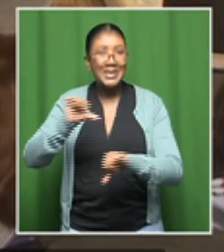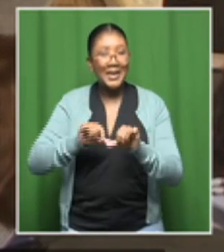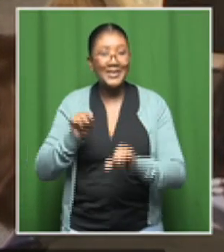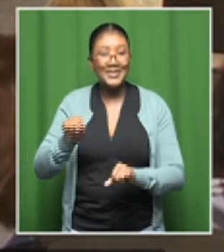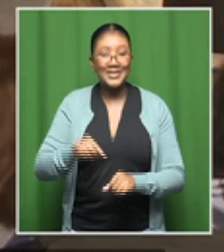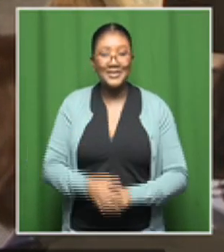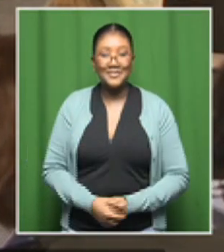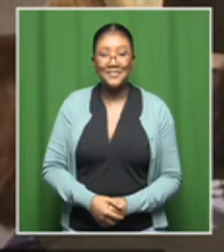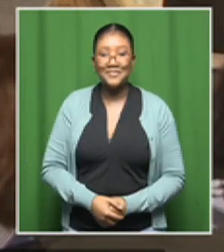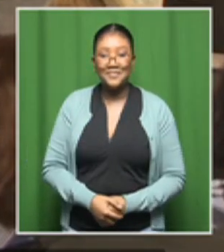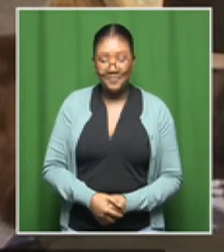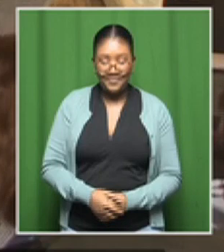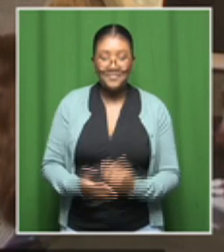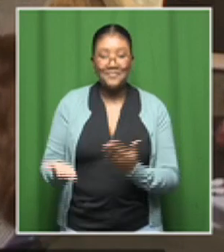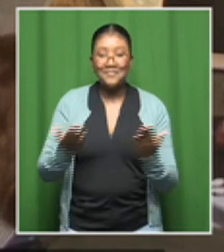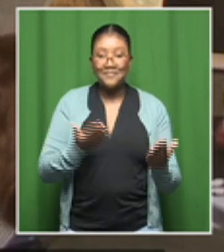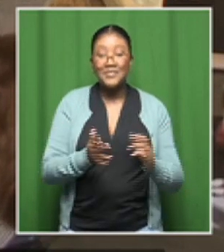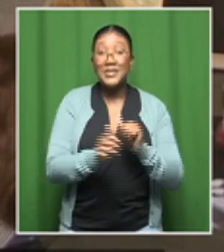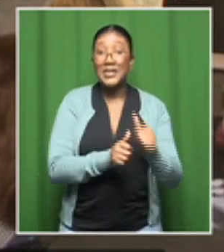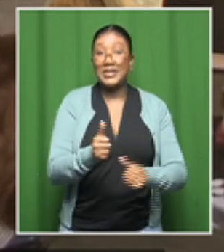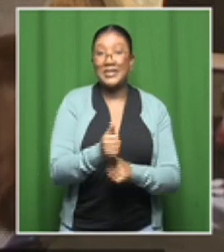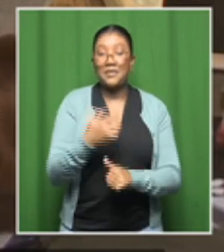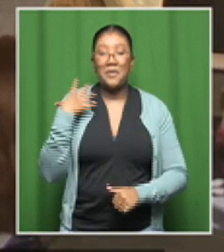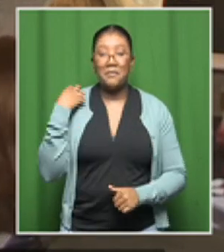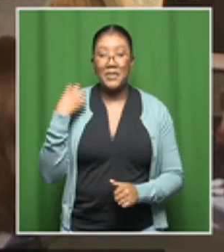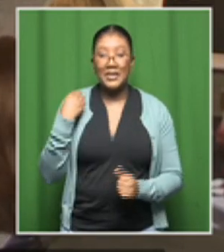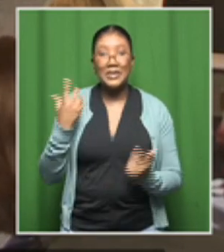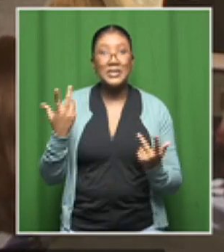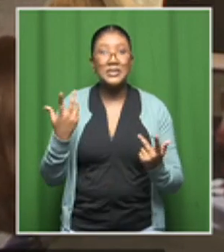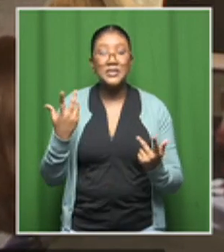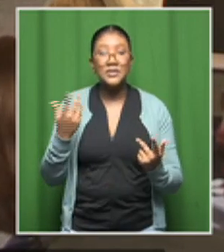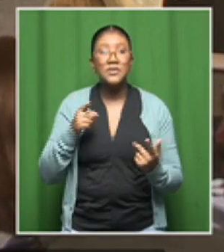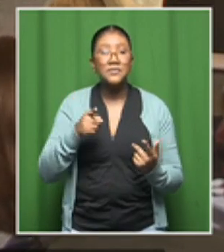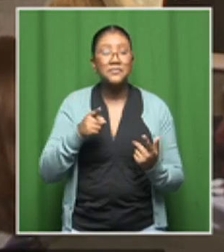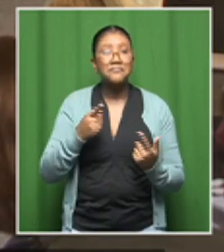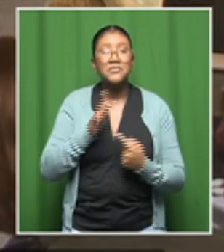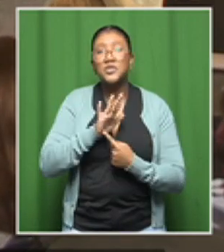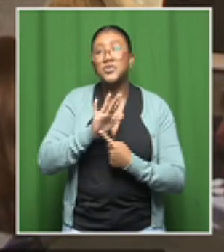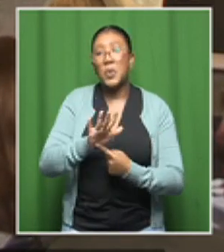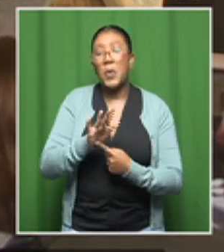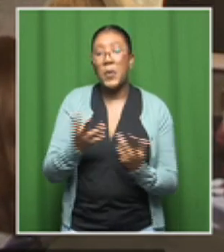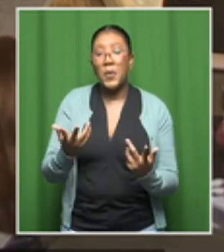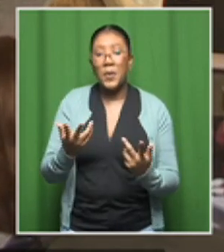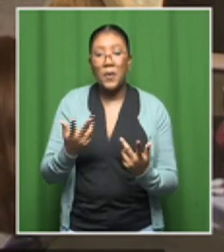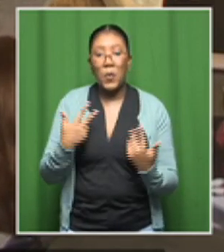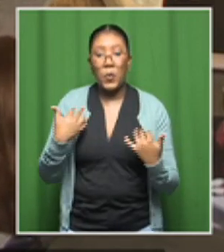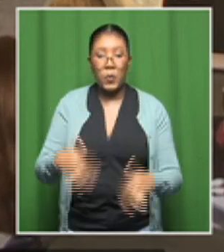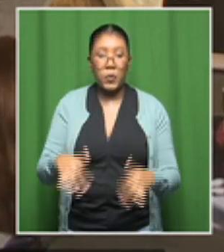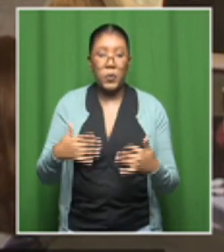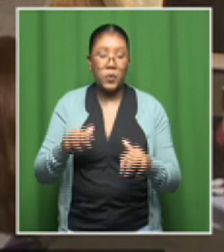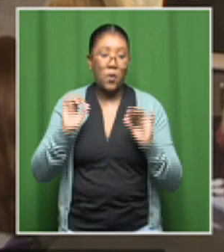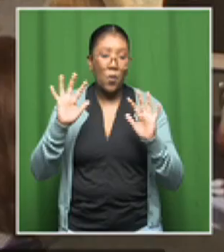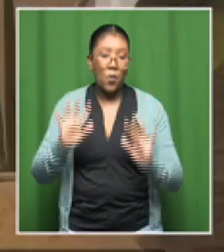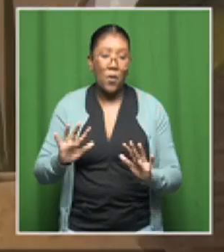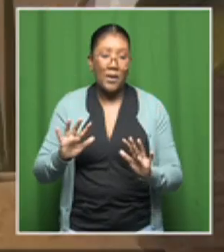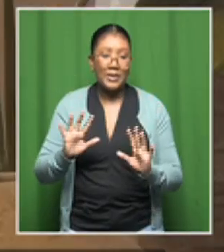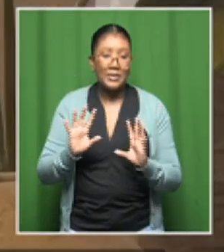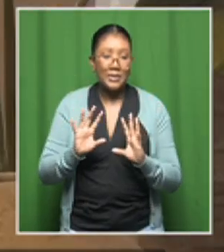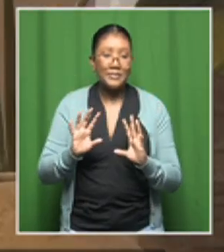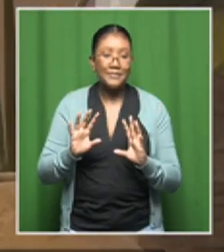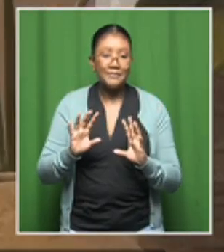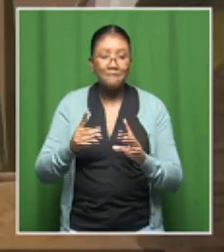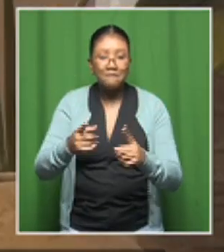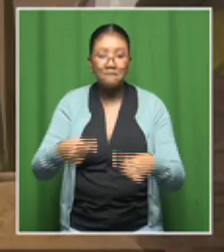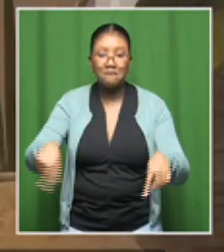back, Deputy Minister, with regard to just showcasing the wonderful work that is being done in the room.